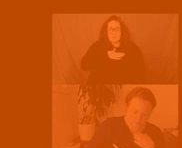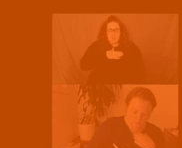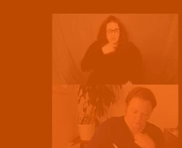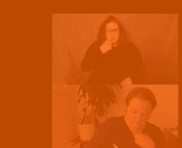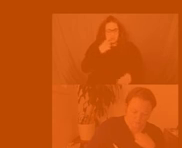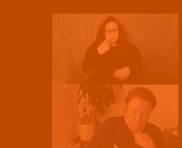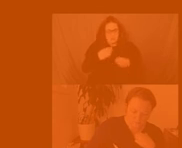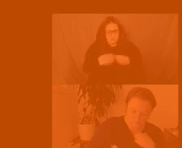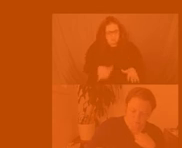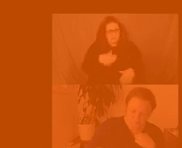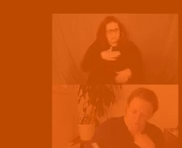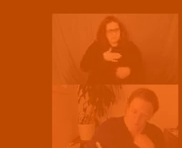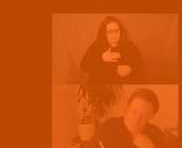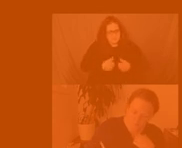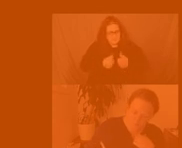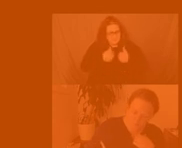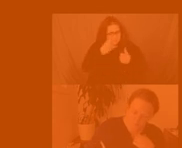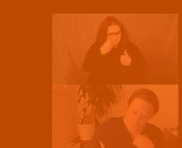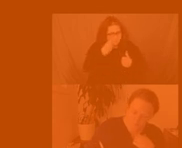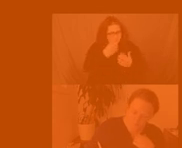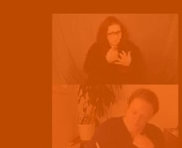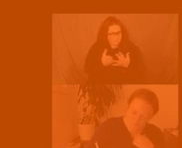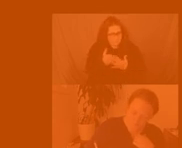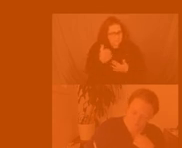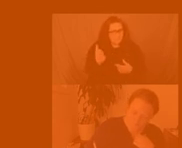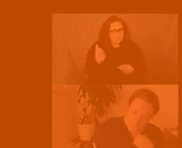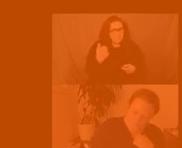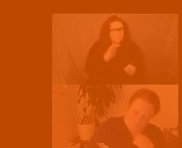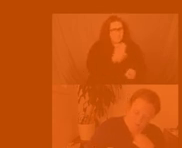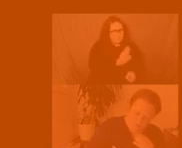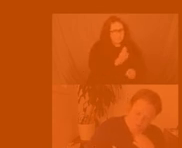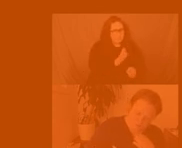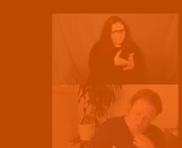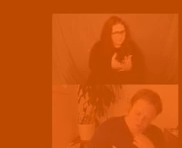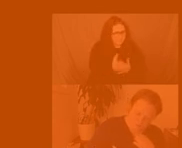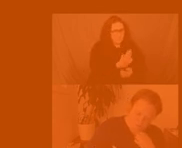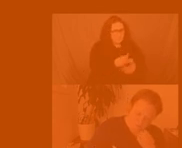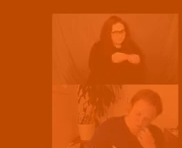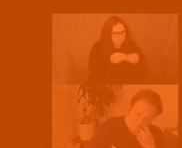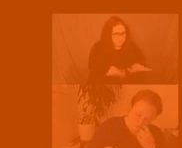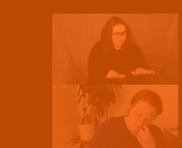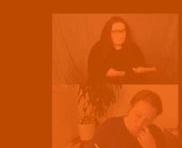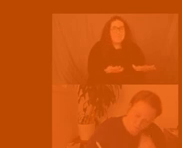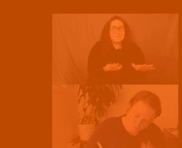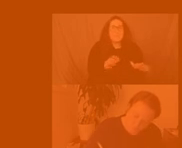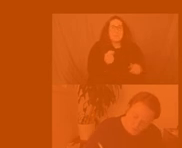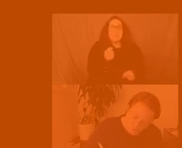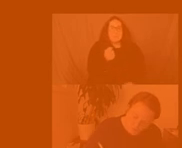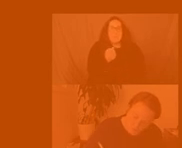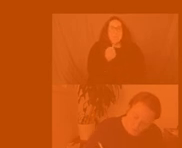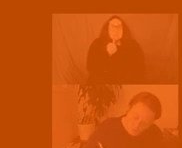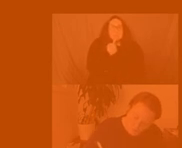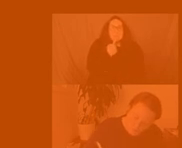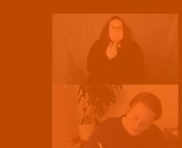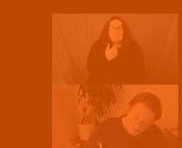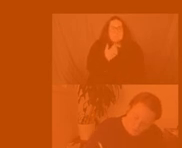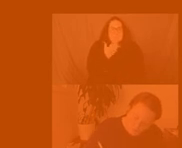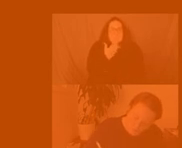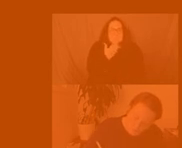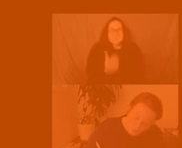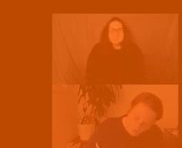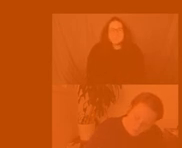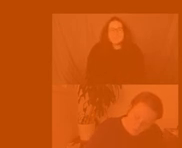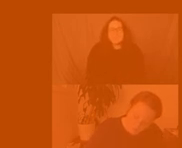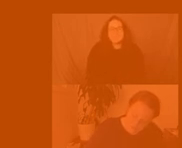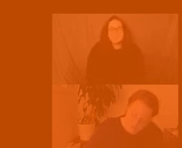almost have this little bit of of hope this this sweetness uh not all candy is created equal and i mean there could